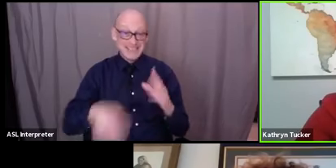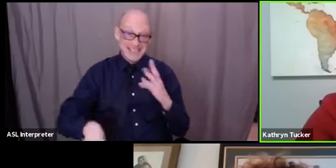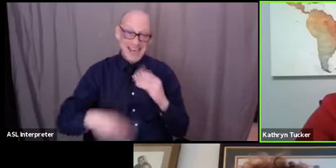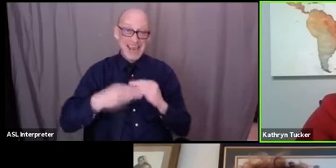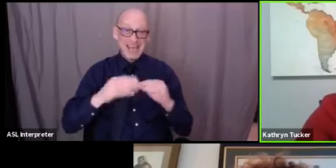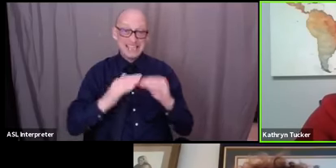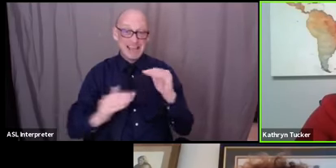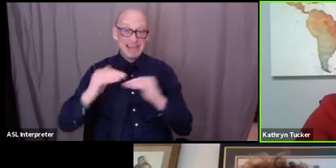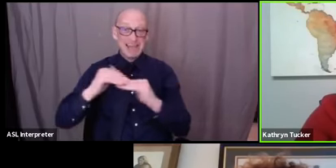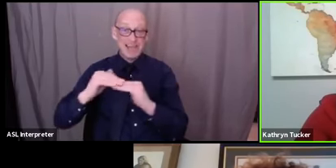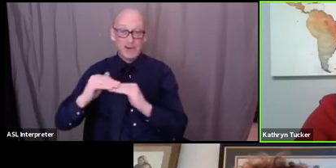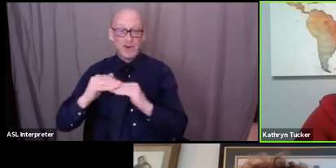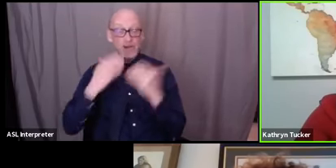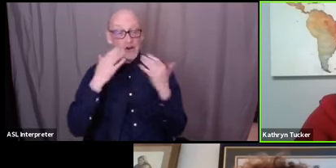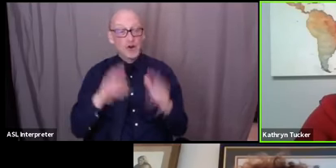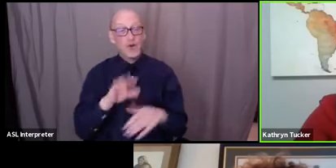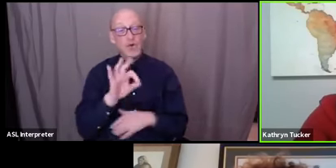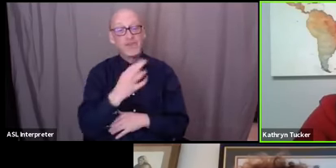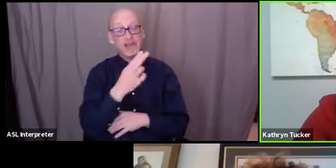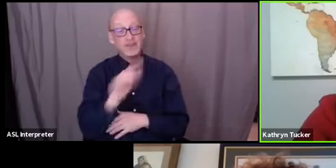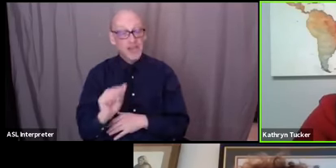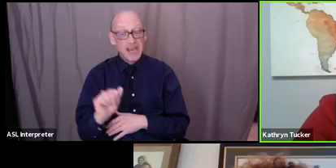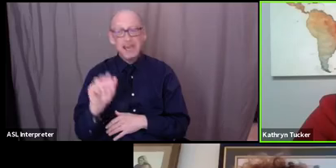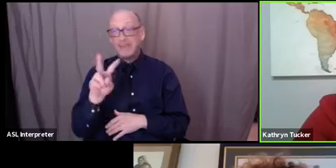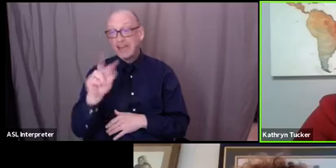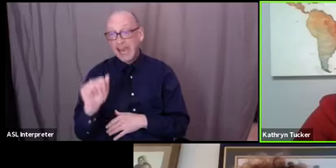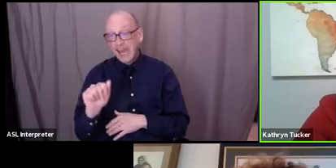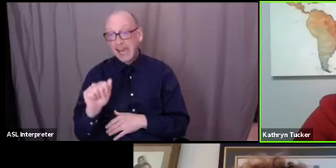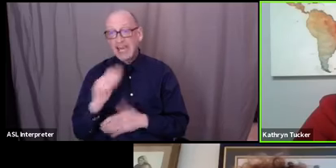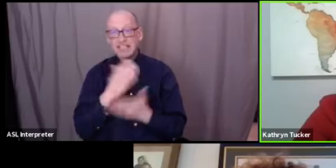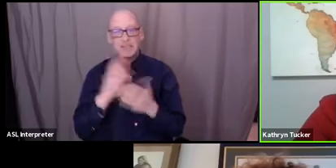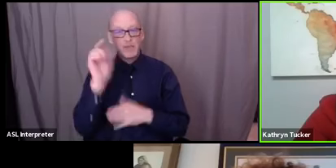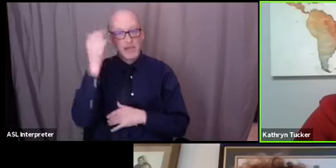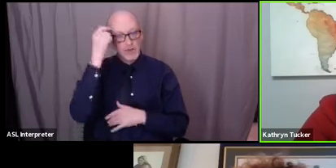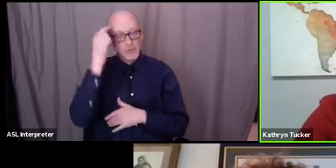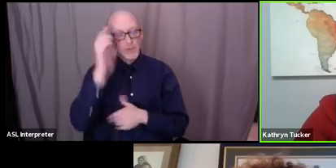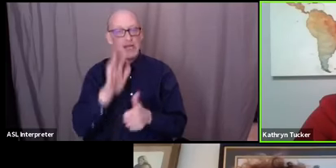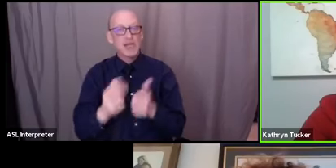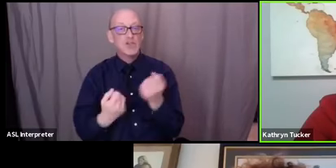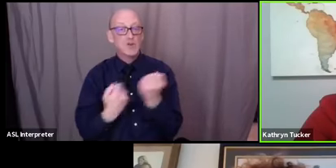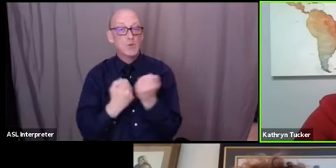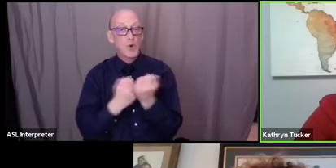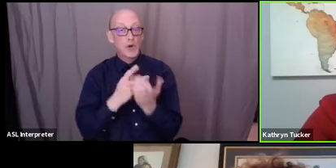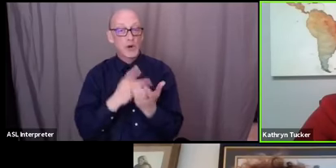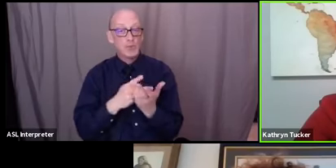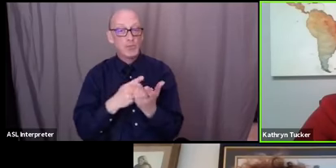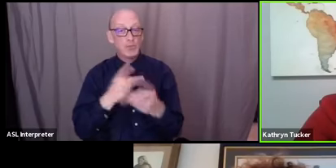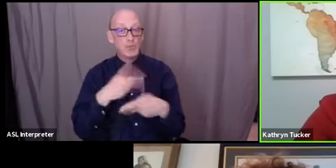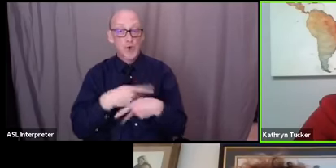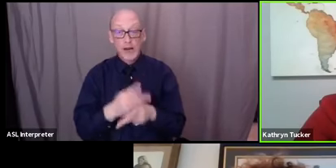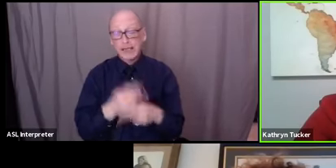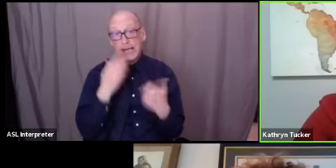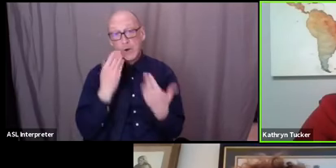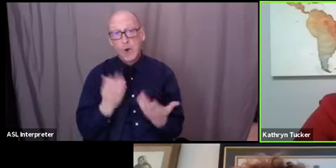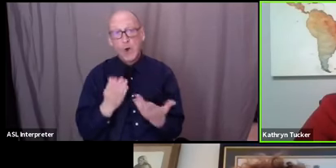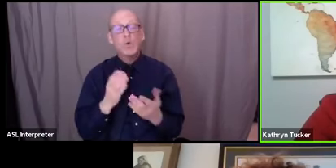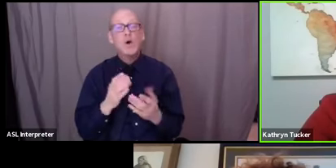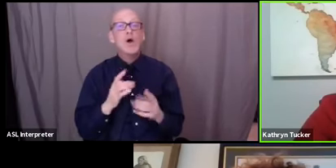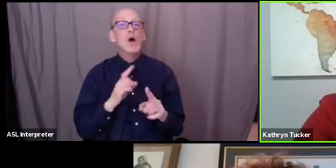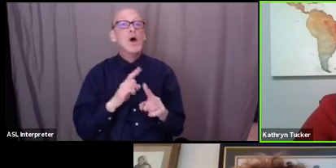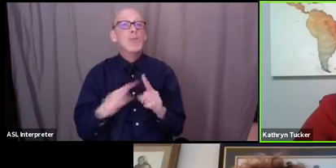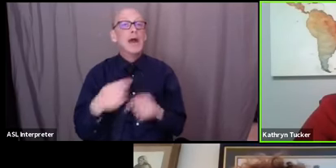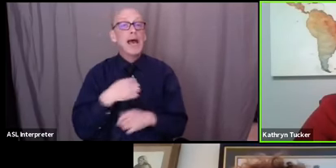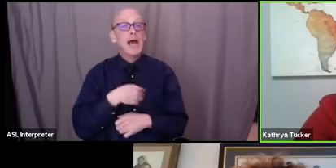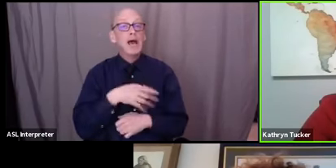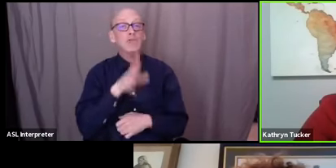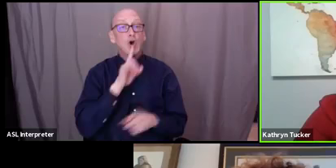fha a va some of those government-backed products um that we have control over that i do want to say though that i have talked to a variety